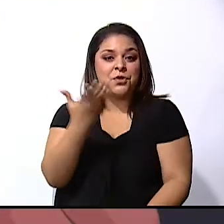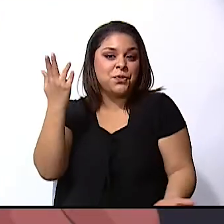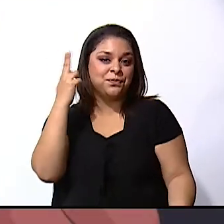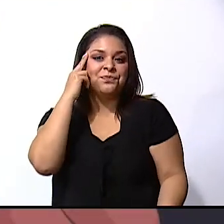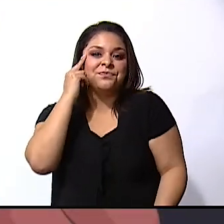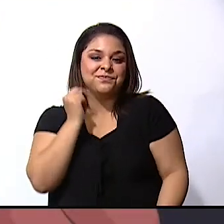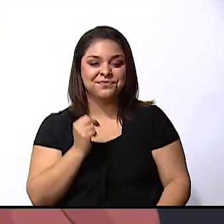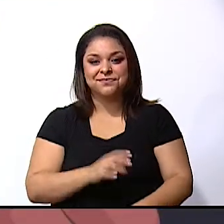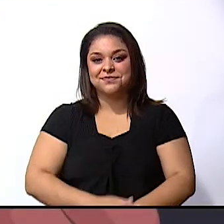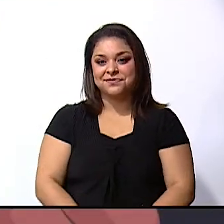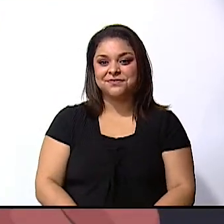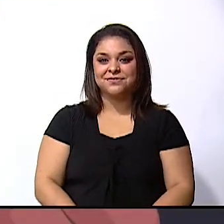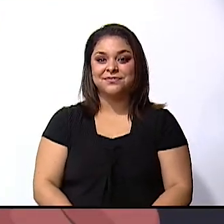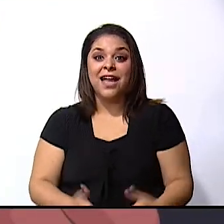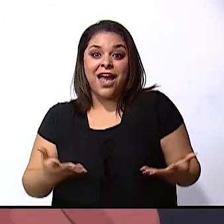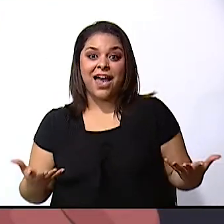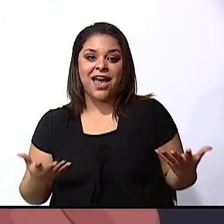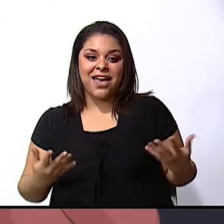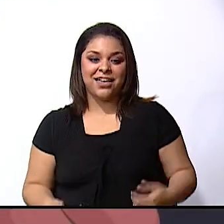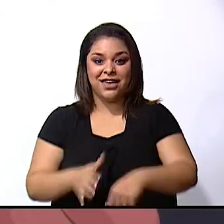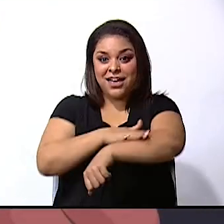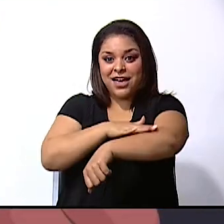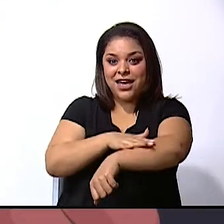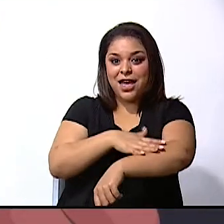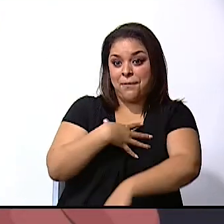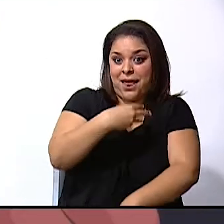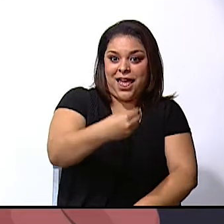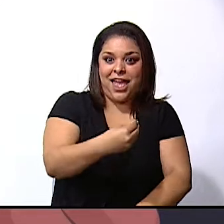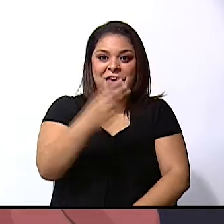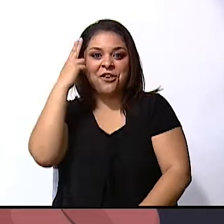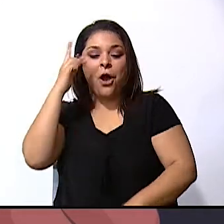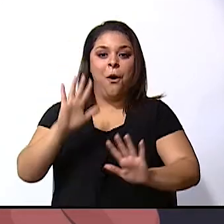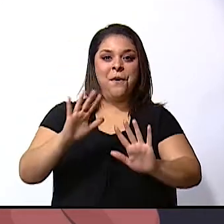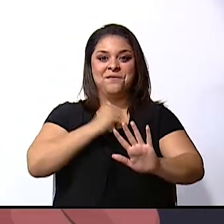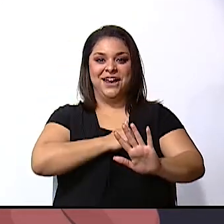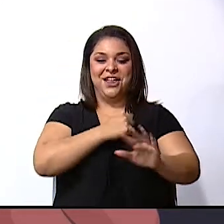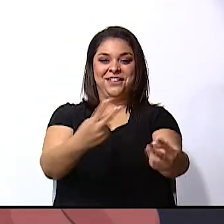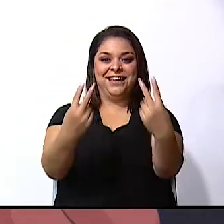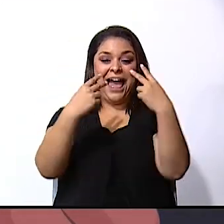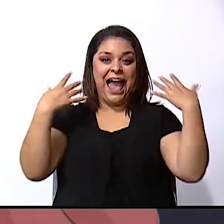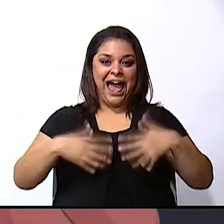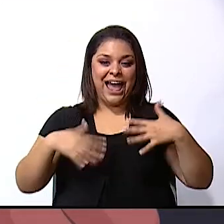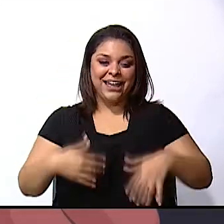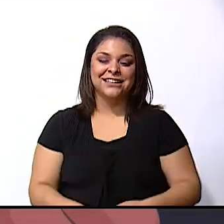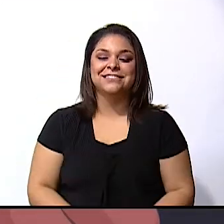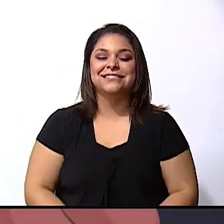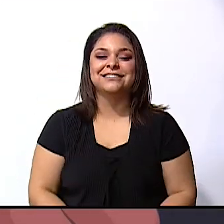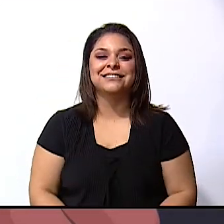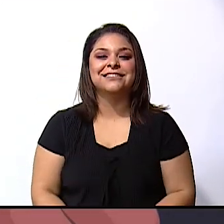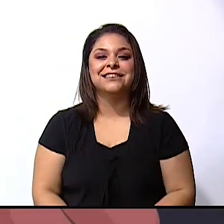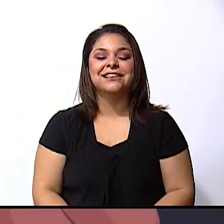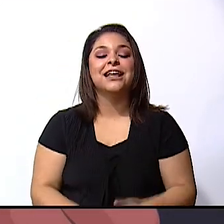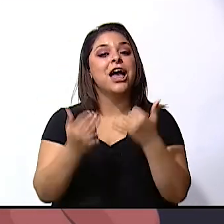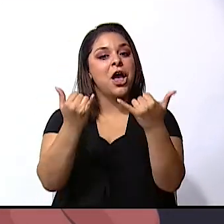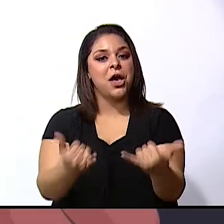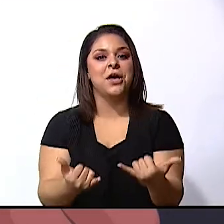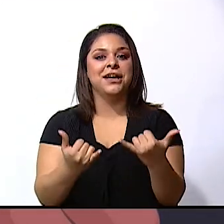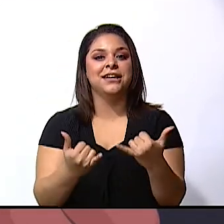it's black it's what oops sorry my bad okay now